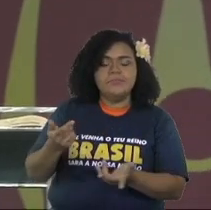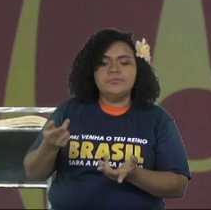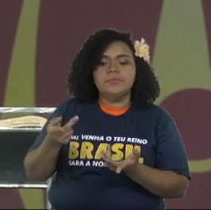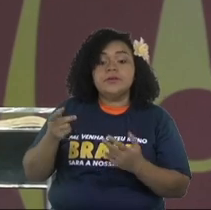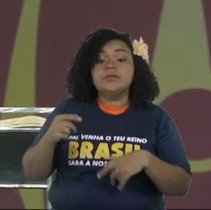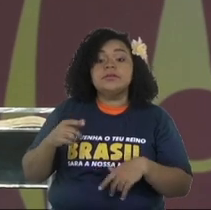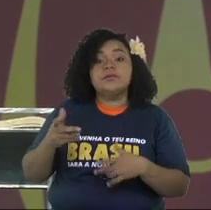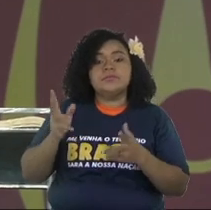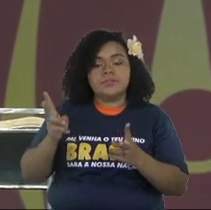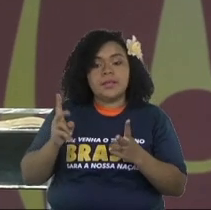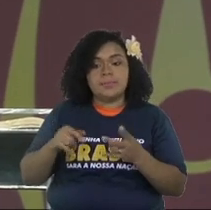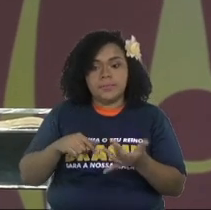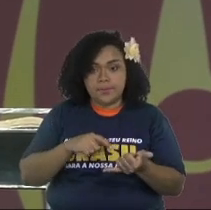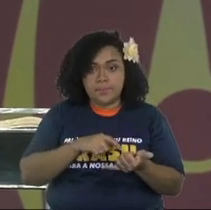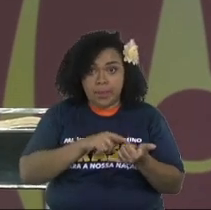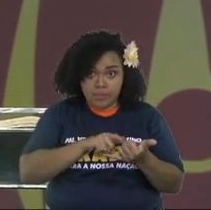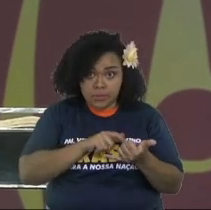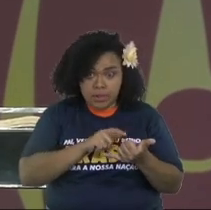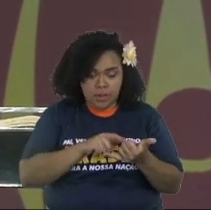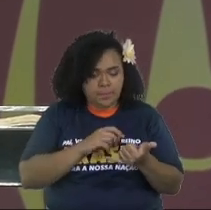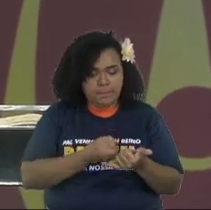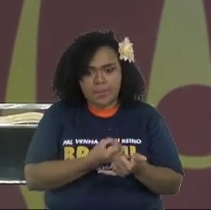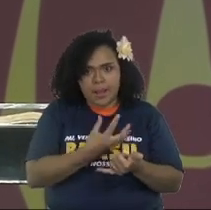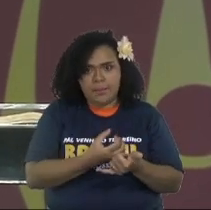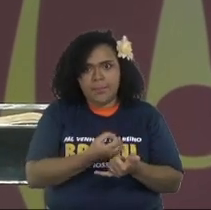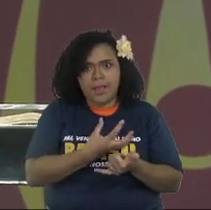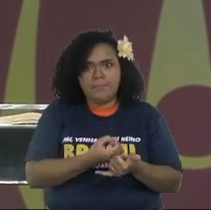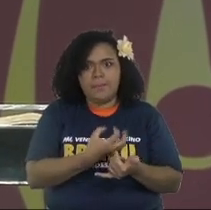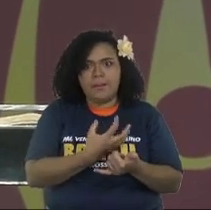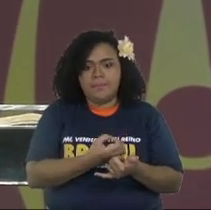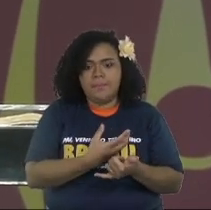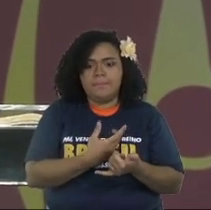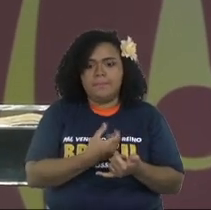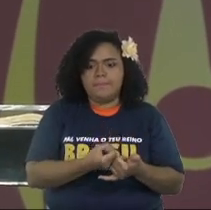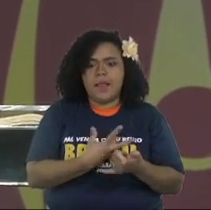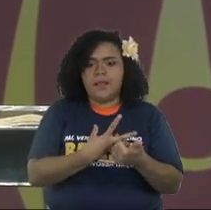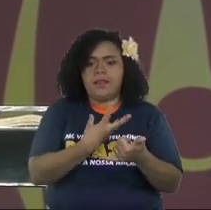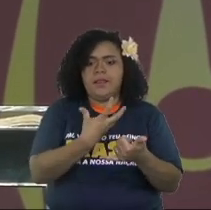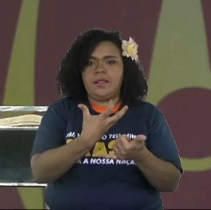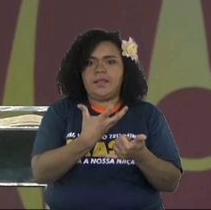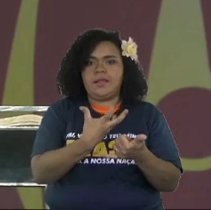and then until today I have my cell phone